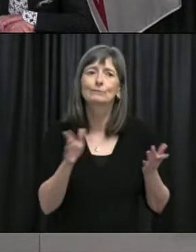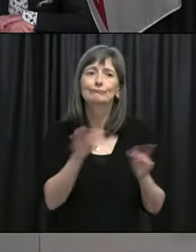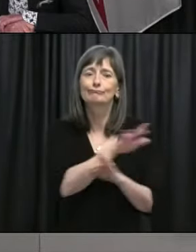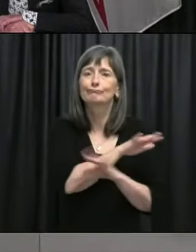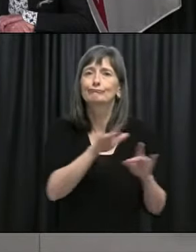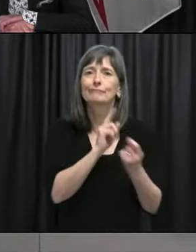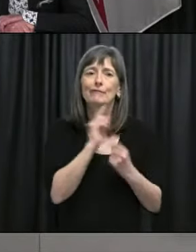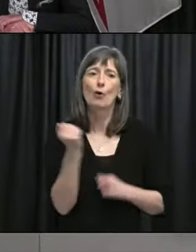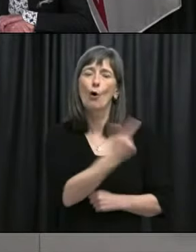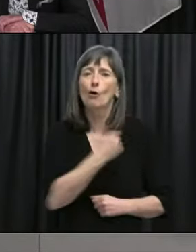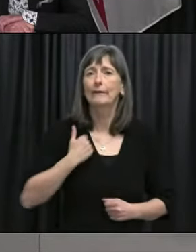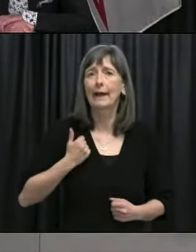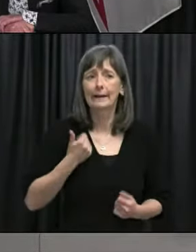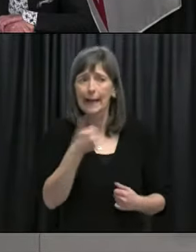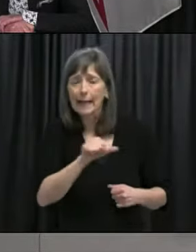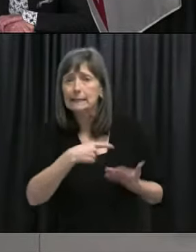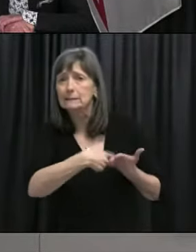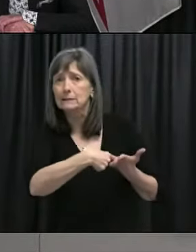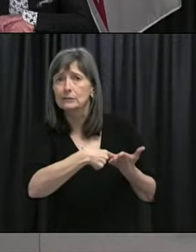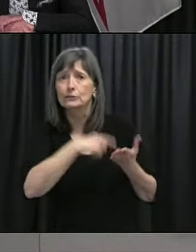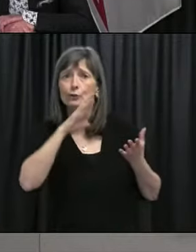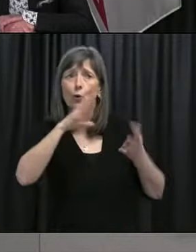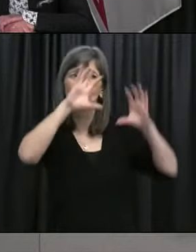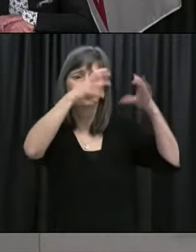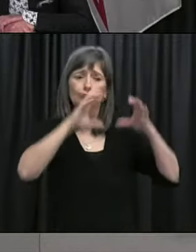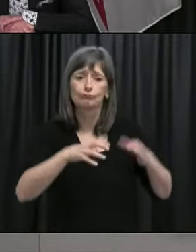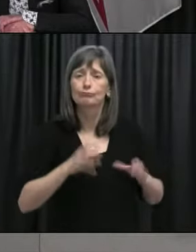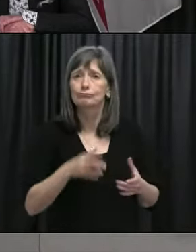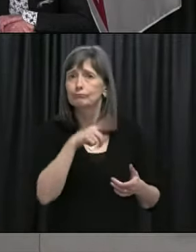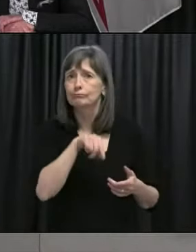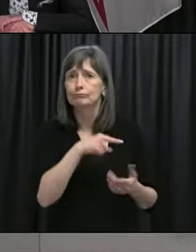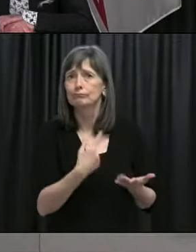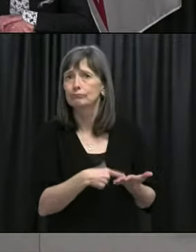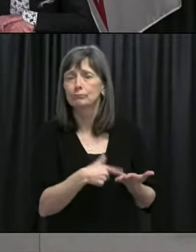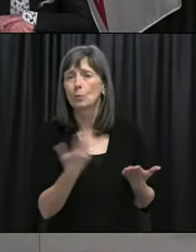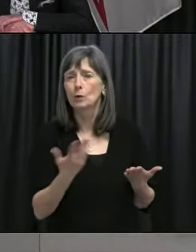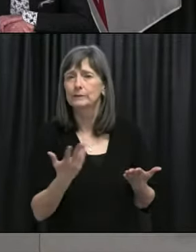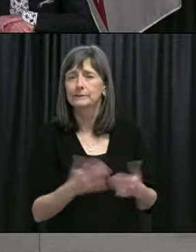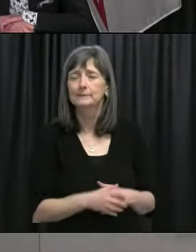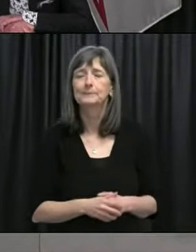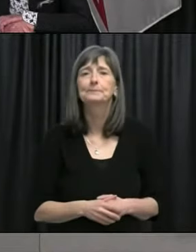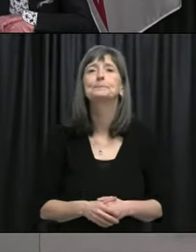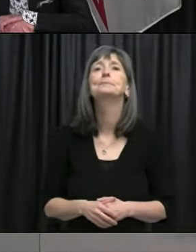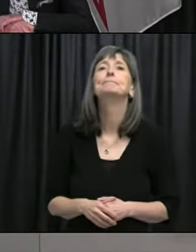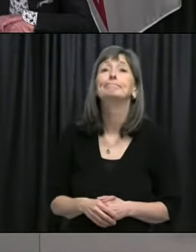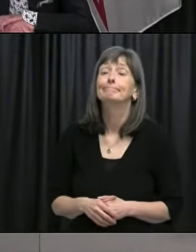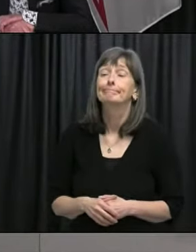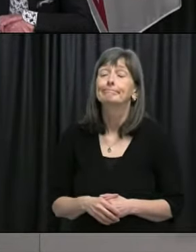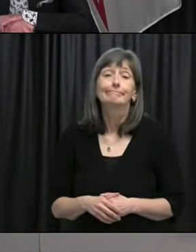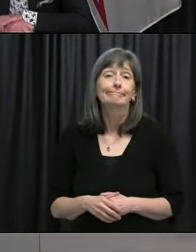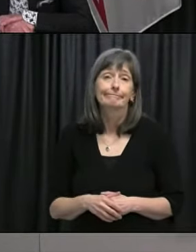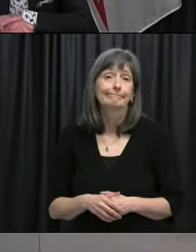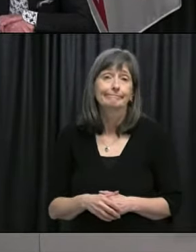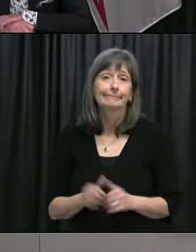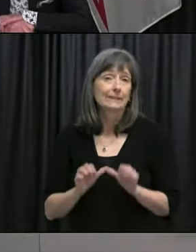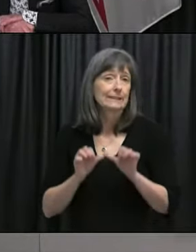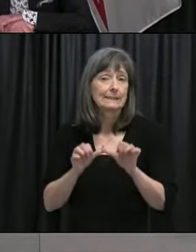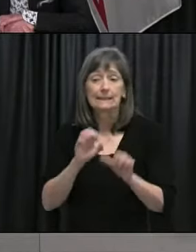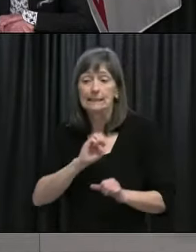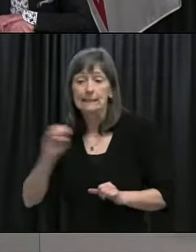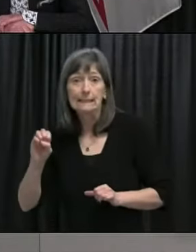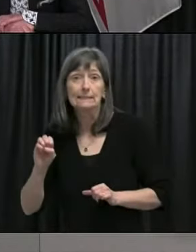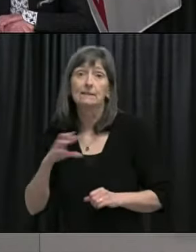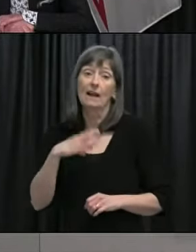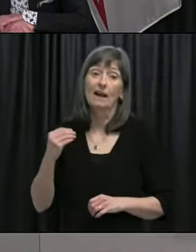when, when that could potentially, to potentially happen? Uh, certainly that's an active, ongoing discussion both with the Atlantic Premiers and